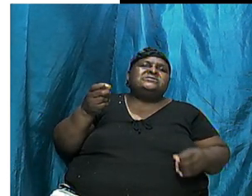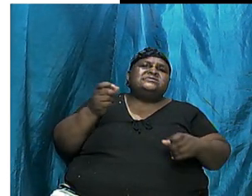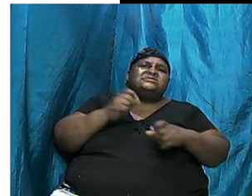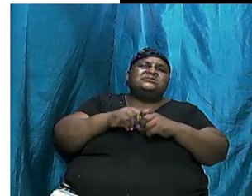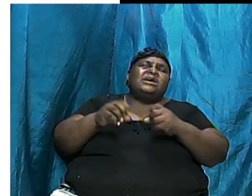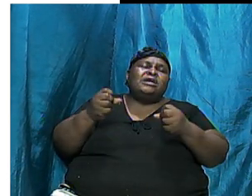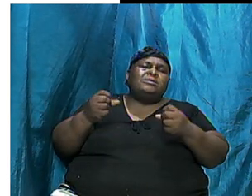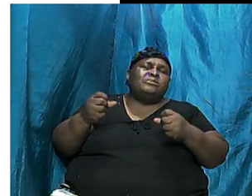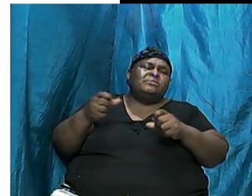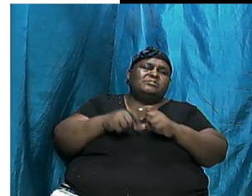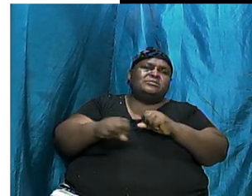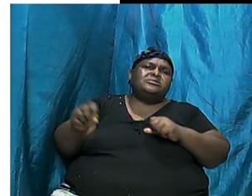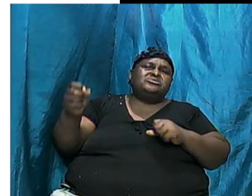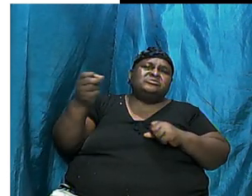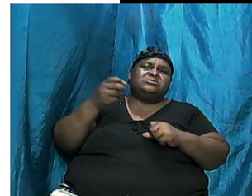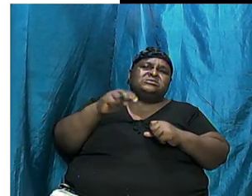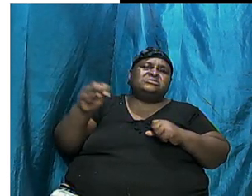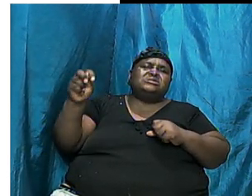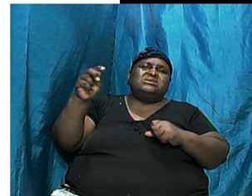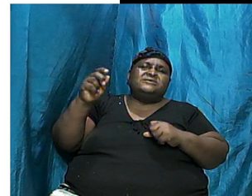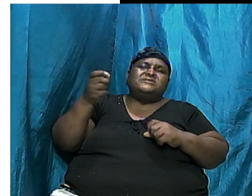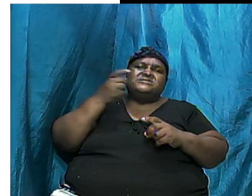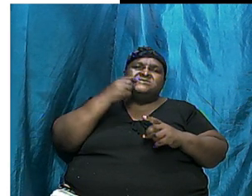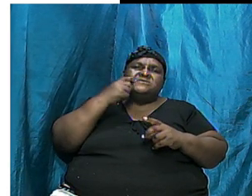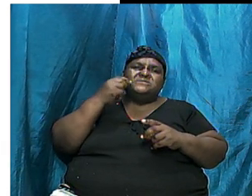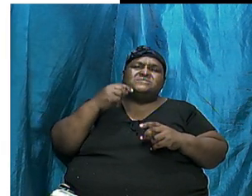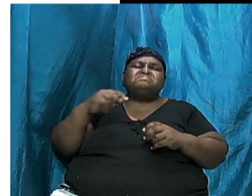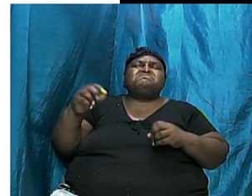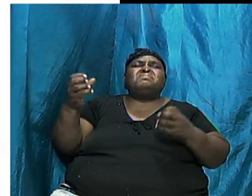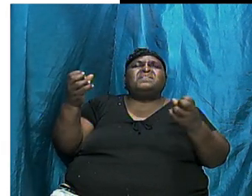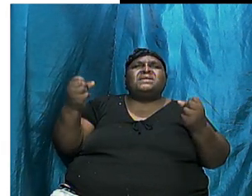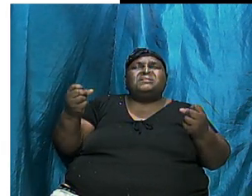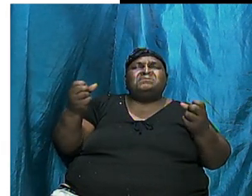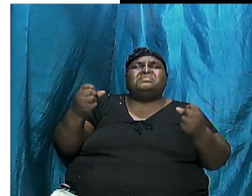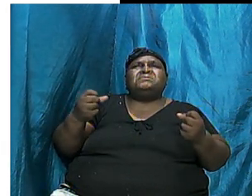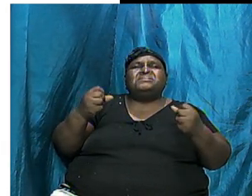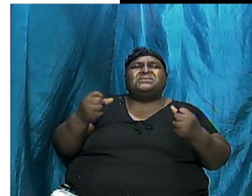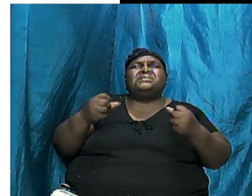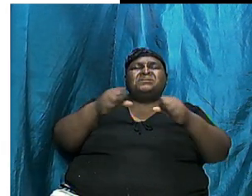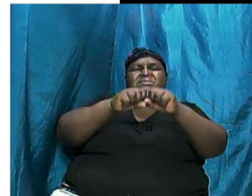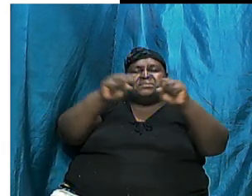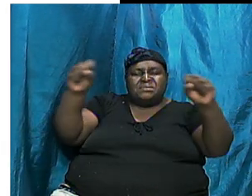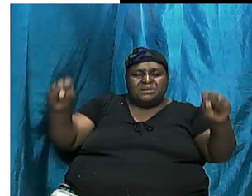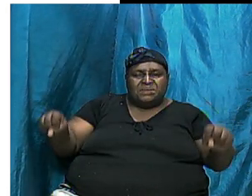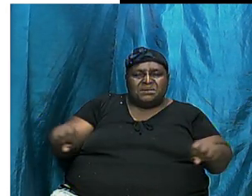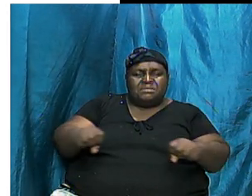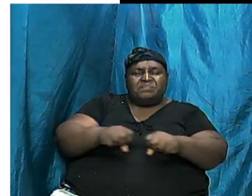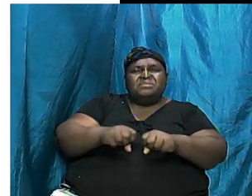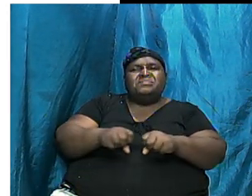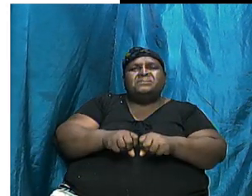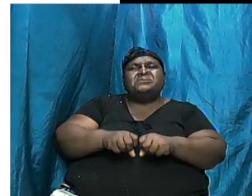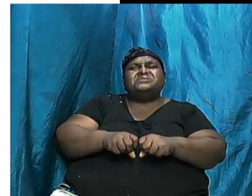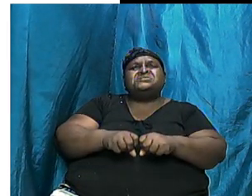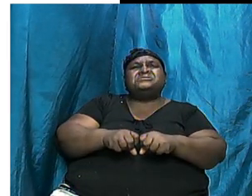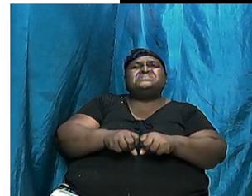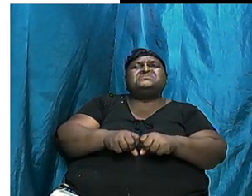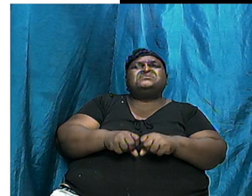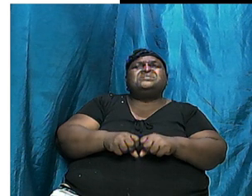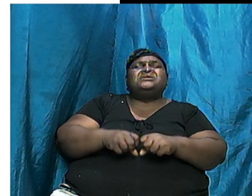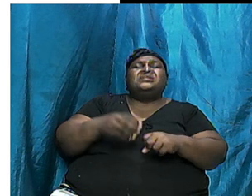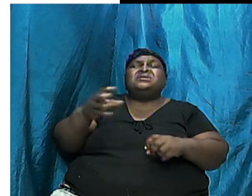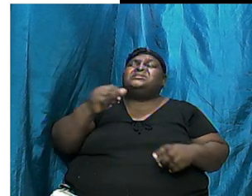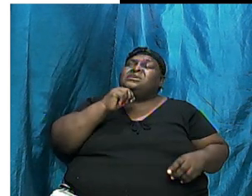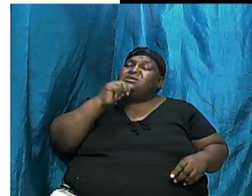We are seeing serious symbolisms. We are seeing serious things. And these are not just something